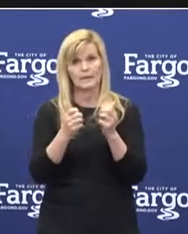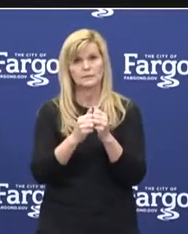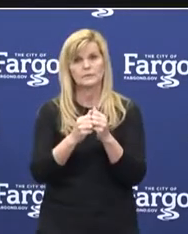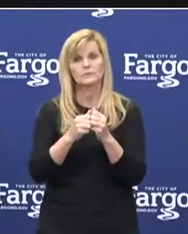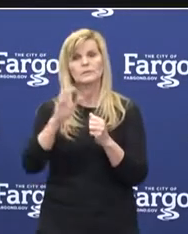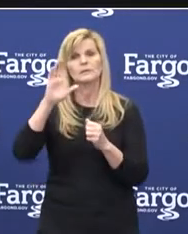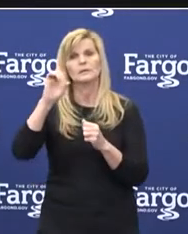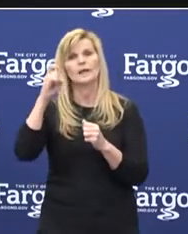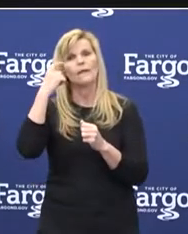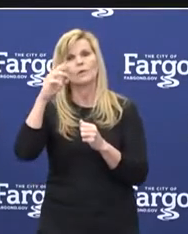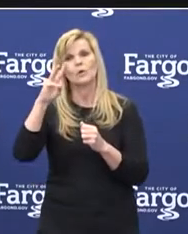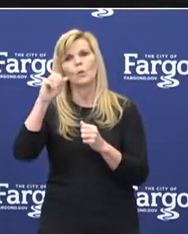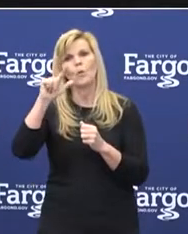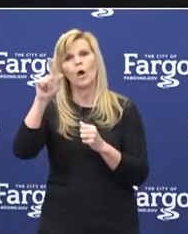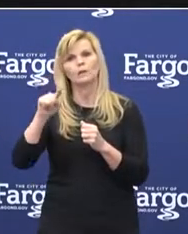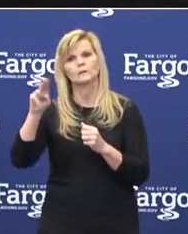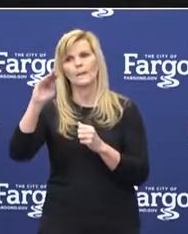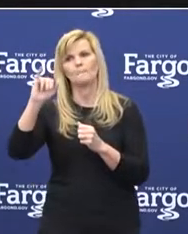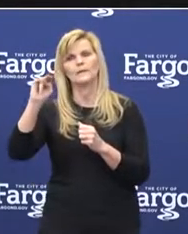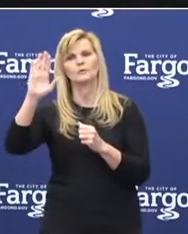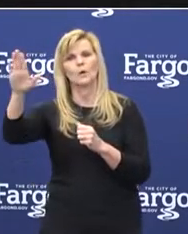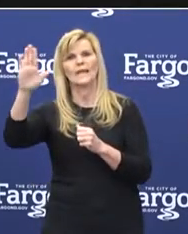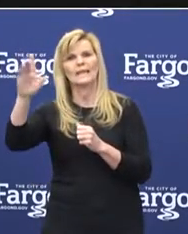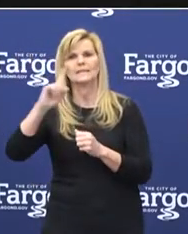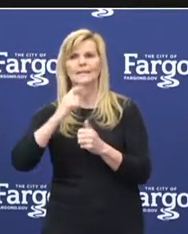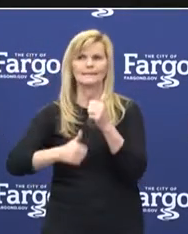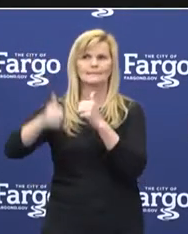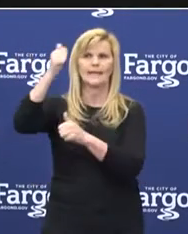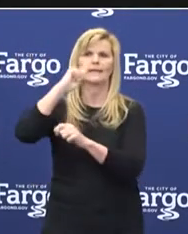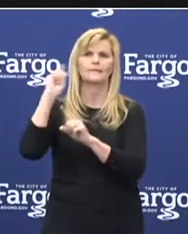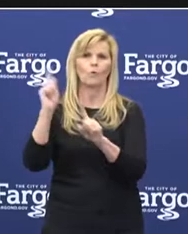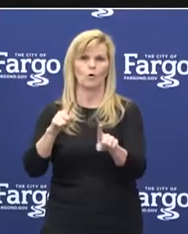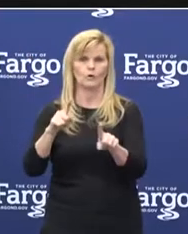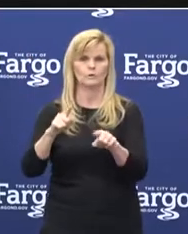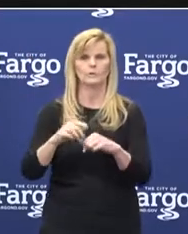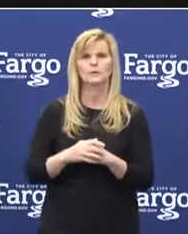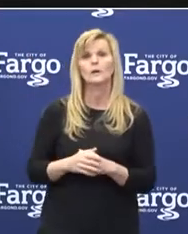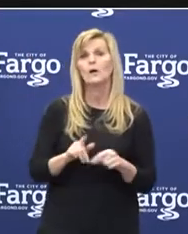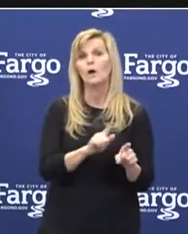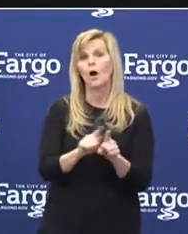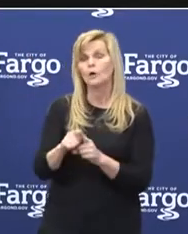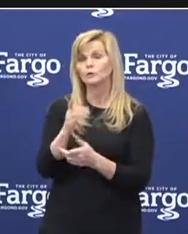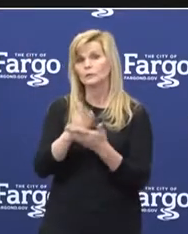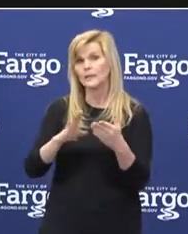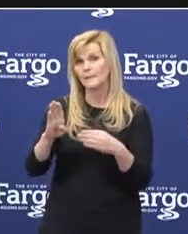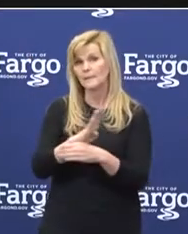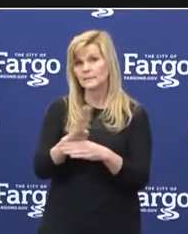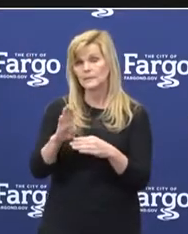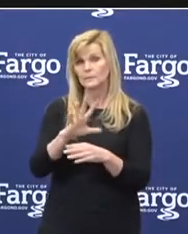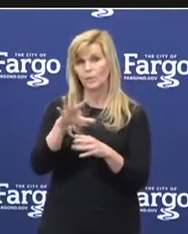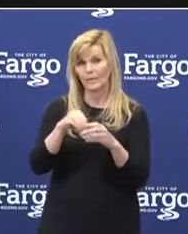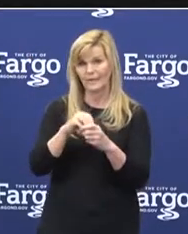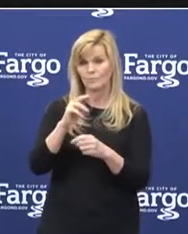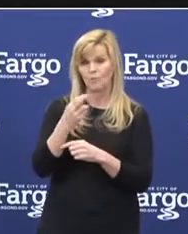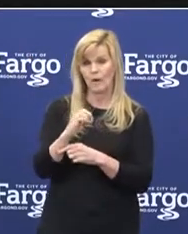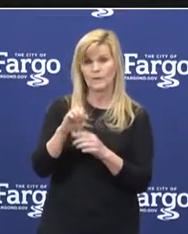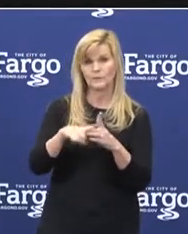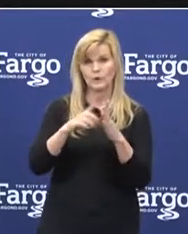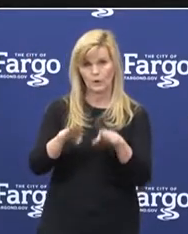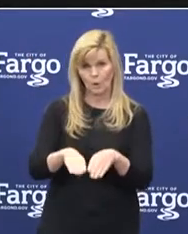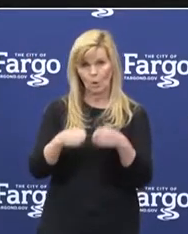and his executive orders that are coming forward. Also, some businesses in the city began reopening on